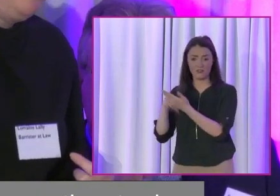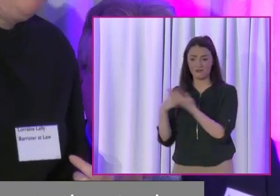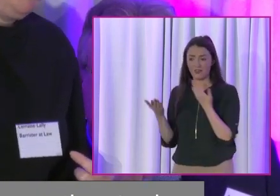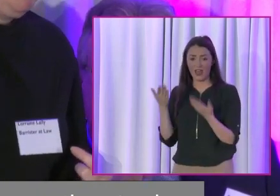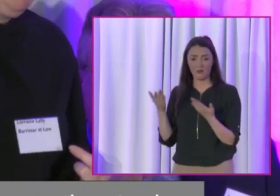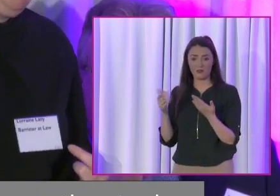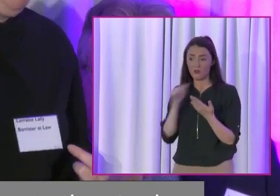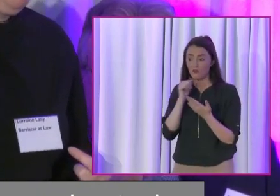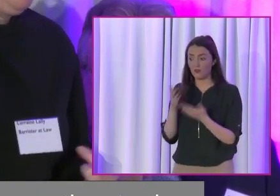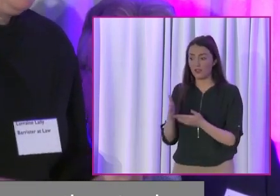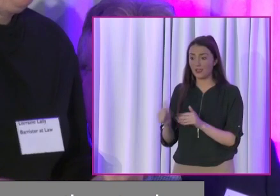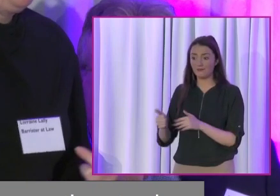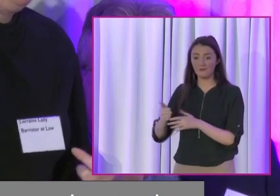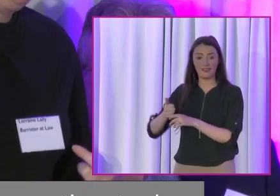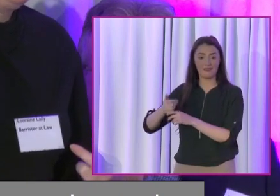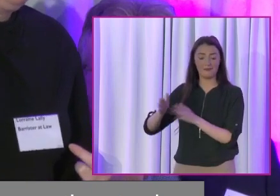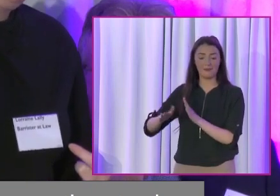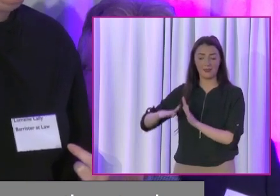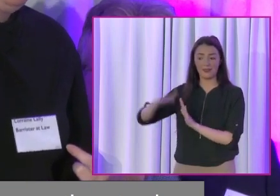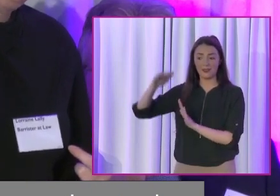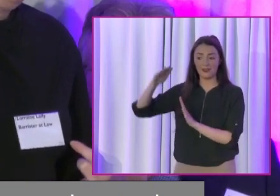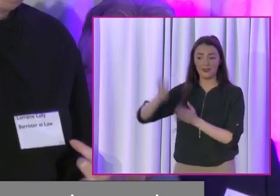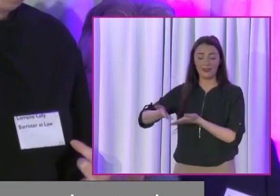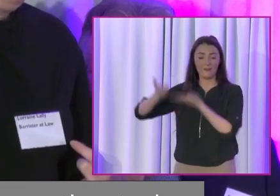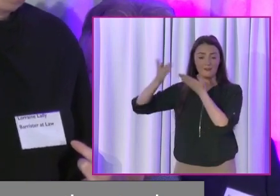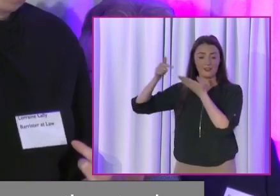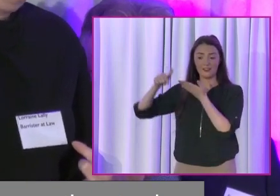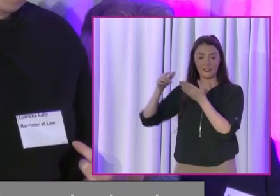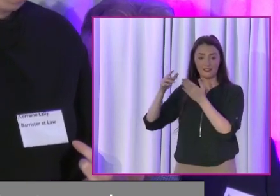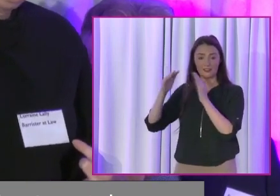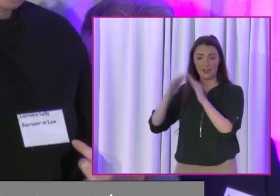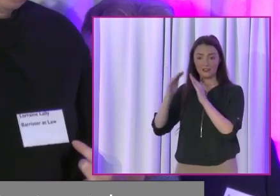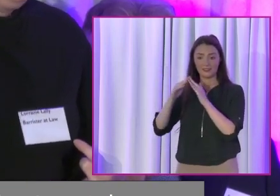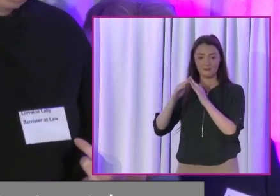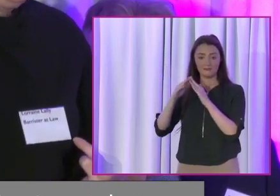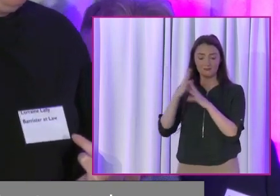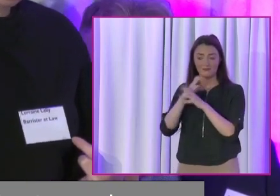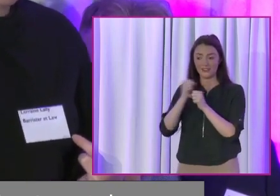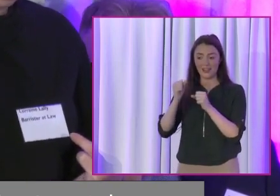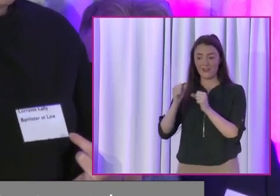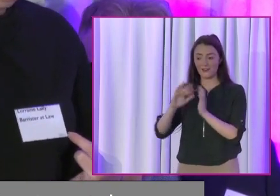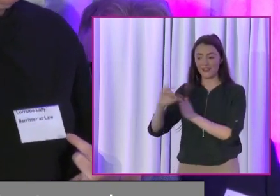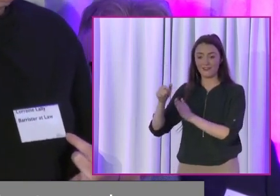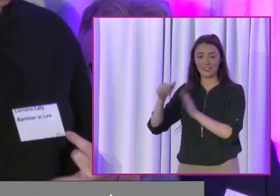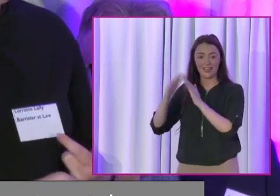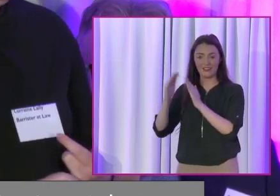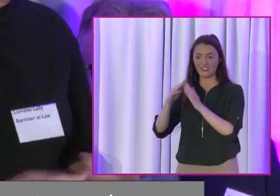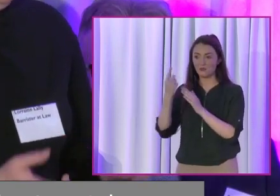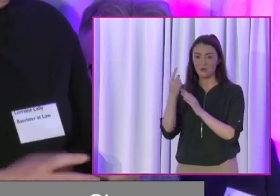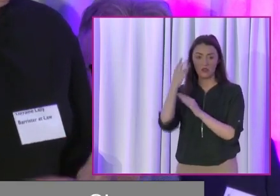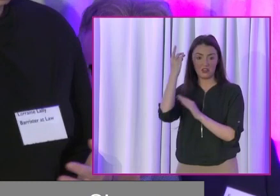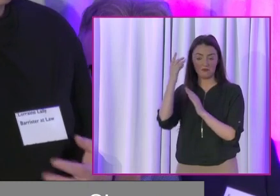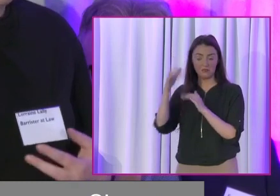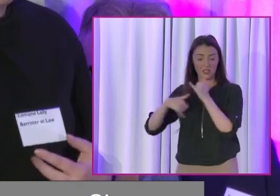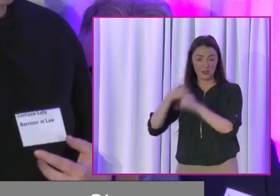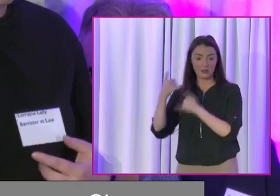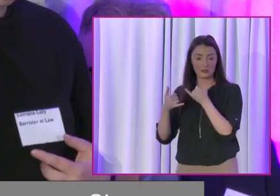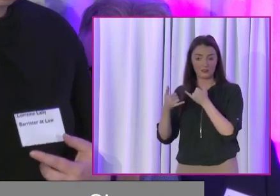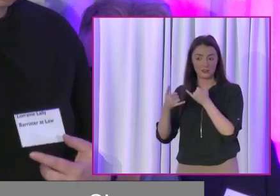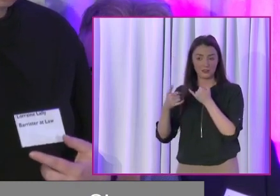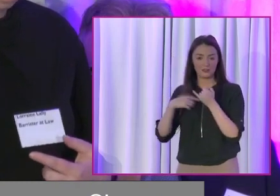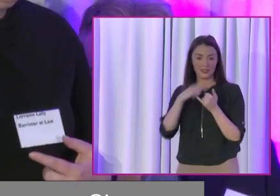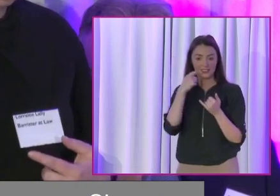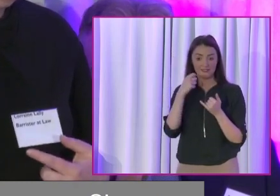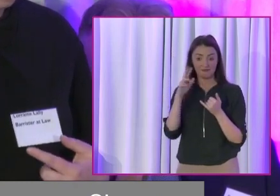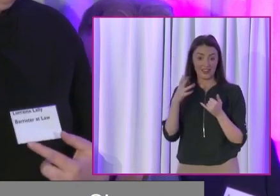to get down? There's no lift. The last time I got out of this flat was a year ago. So she looked at me, I looked at her, I said, well, can I come in and have a